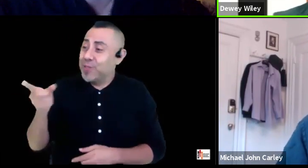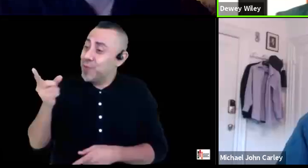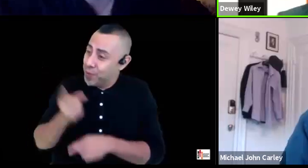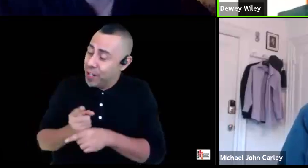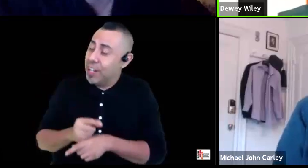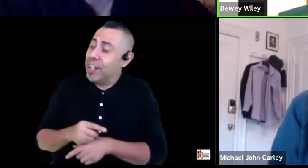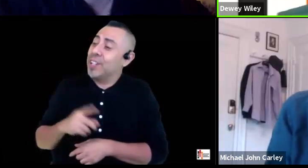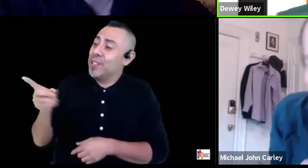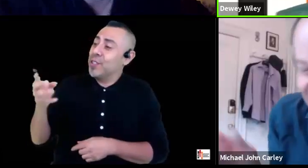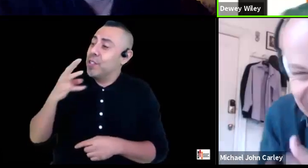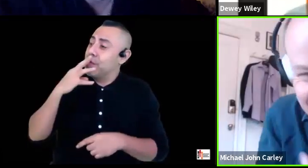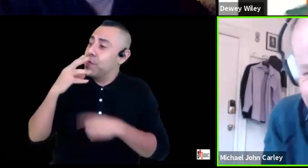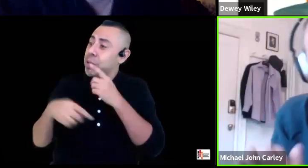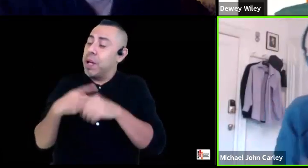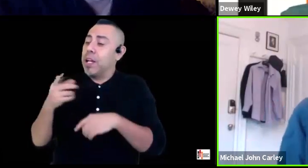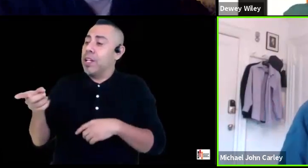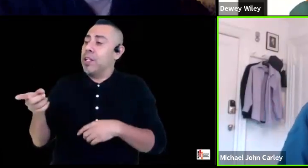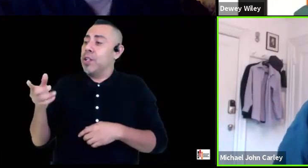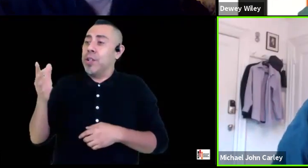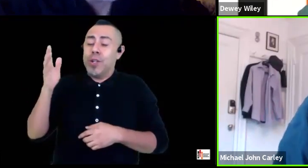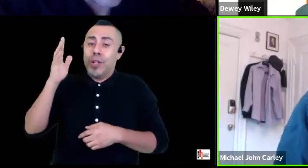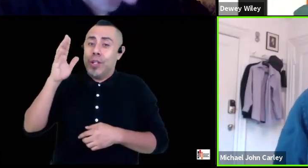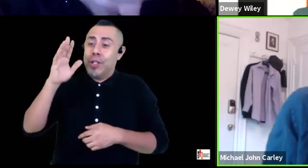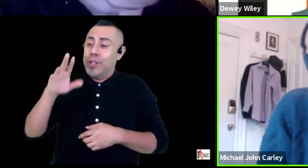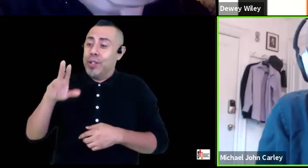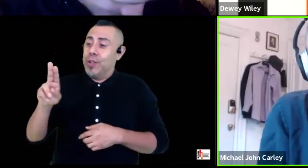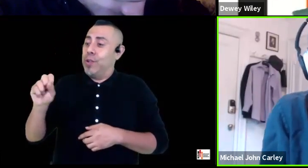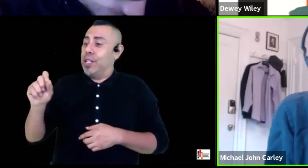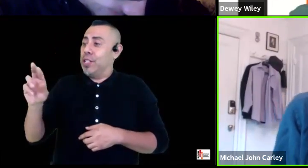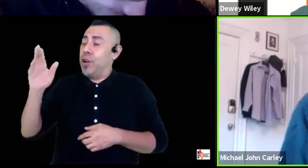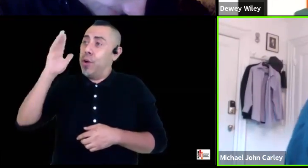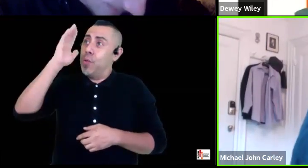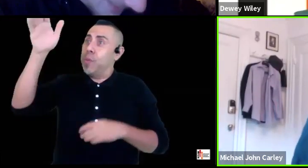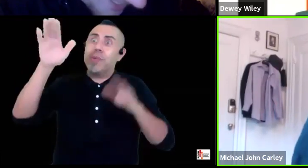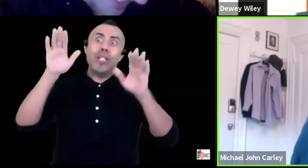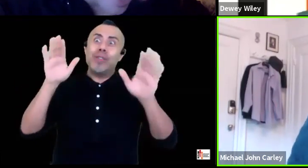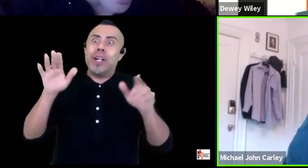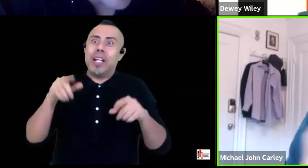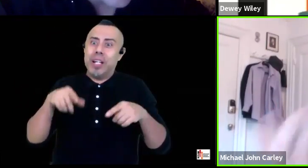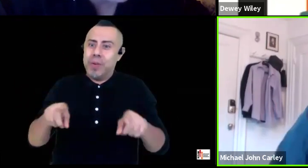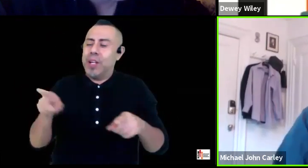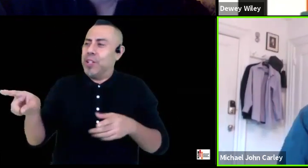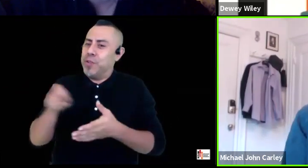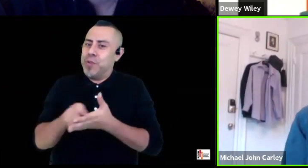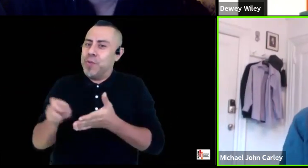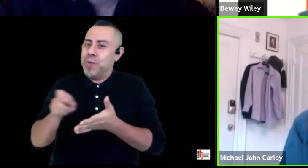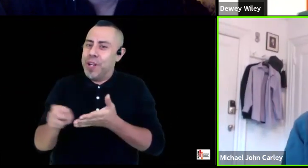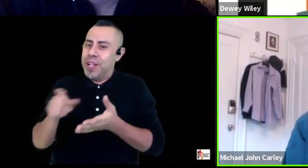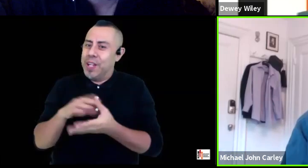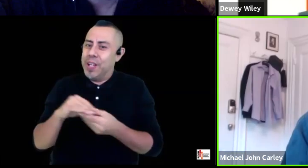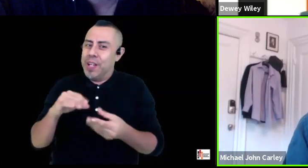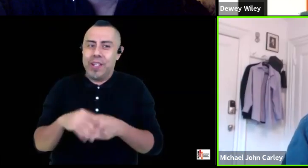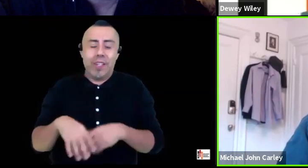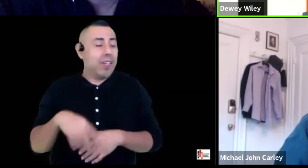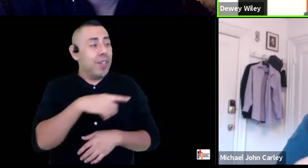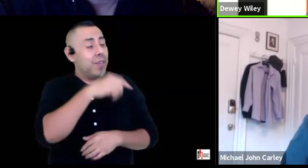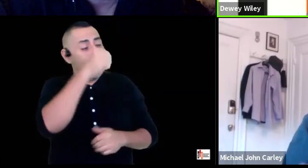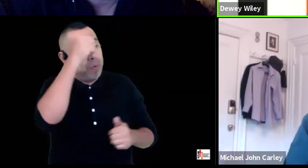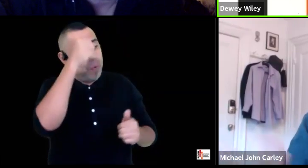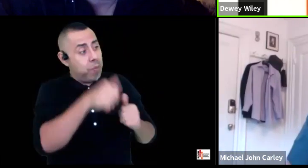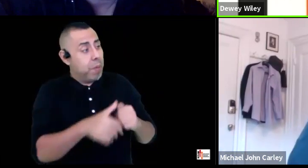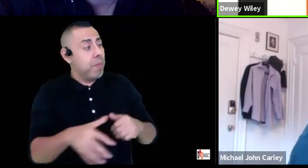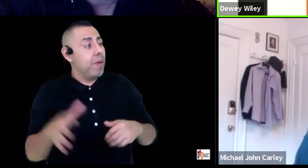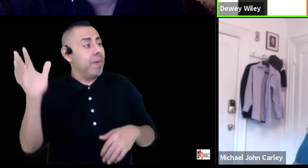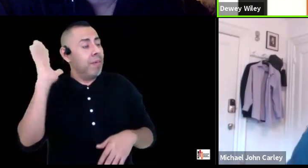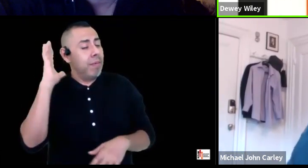be when you were writing it you know like that's really interesting to me well remember actually it had collapsed we knew that no yeah